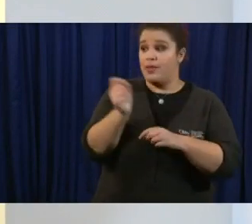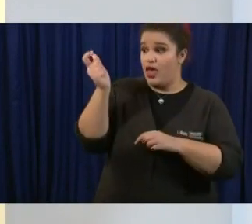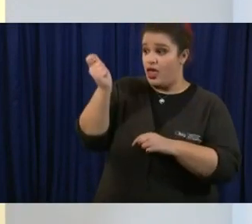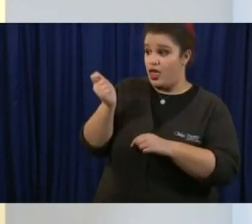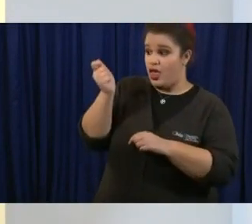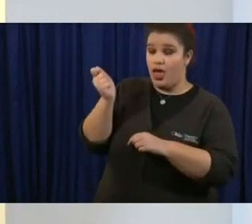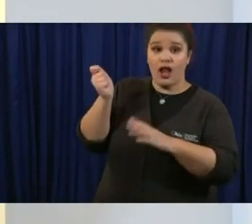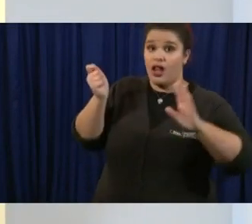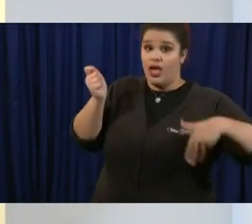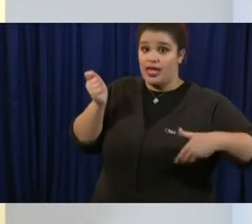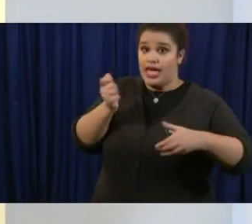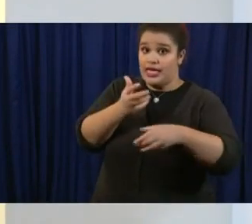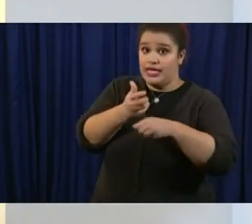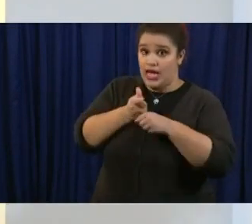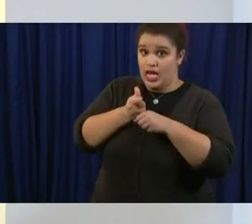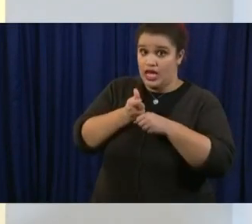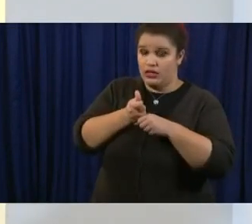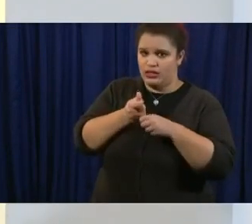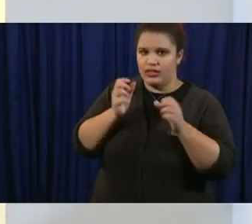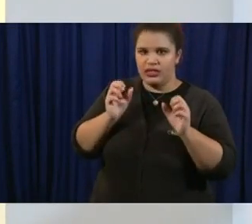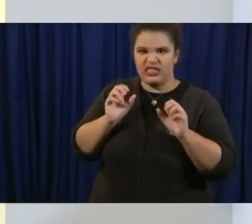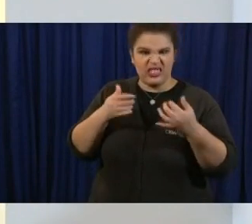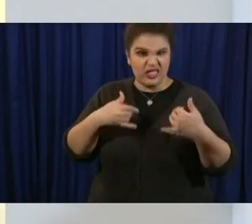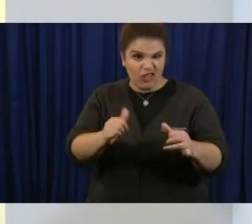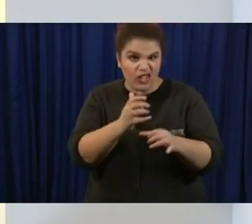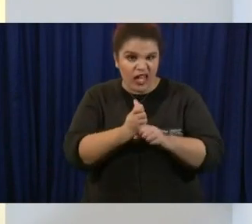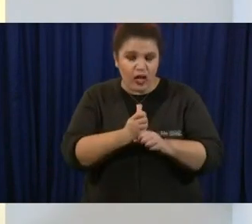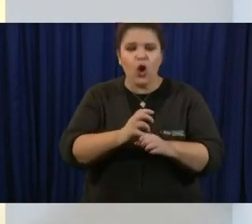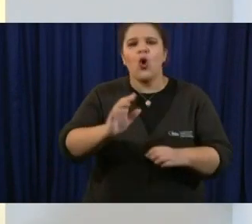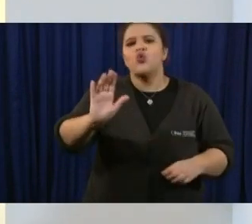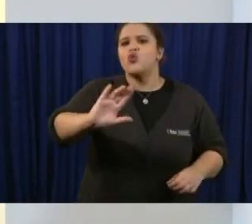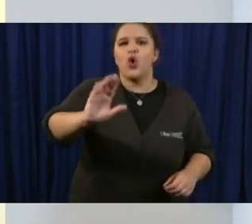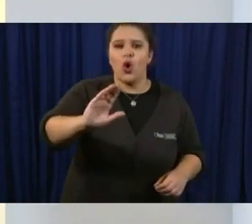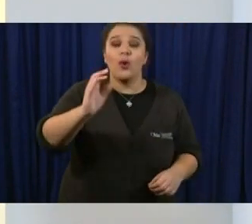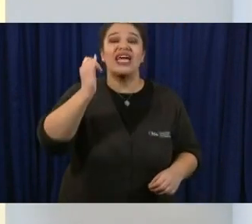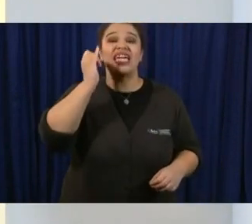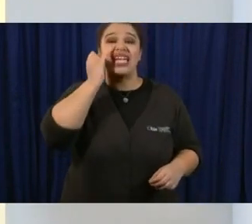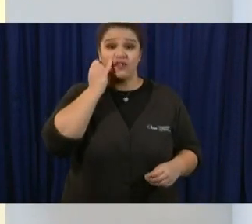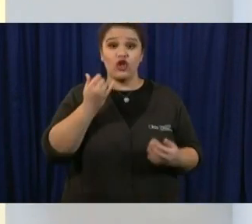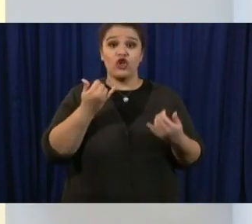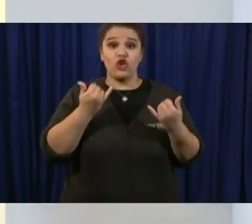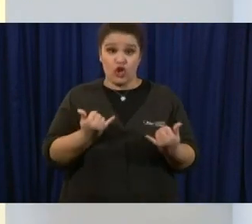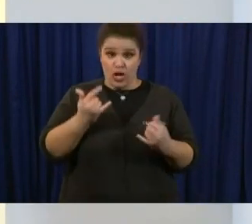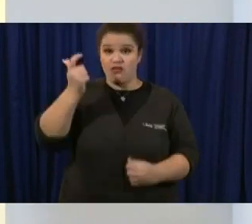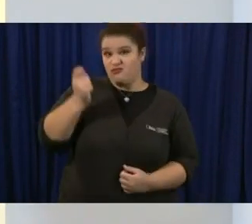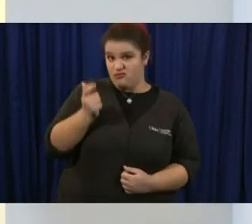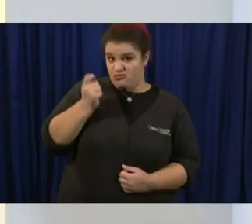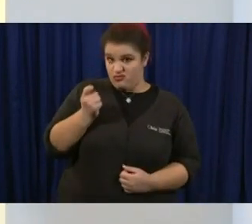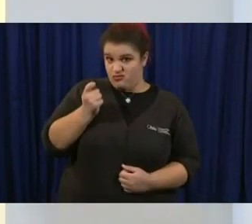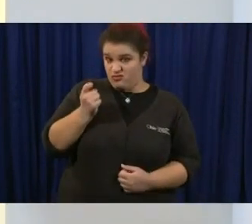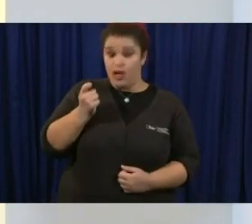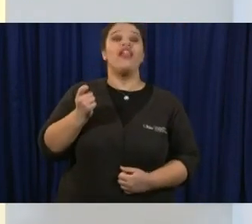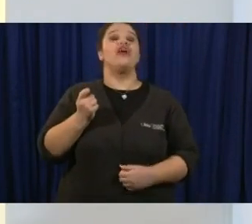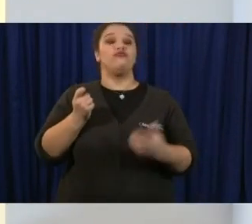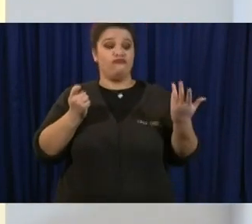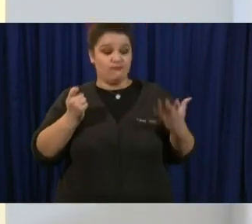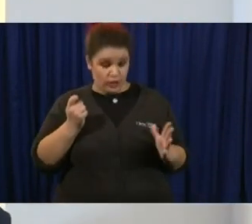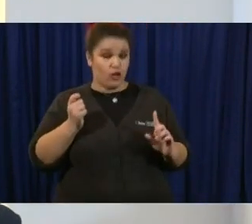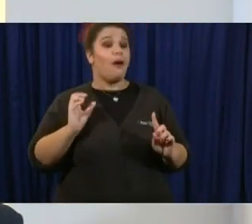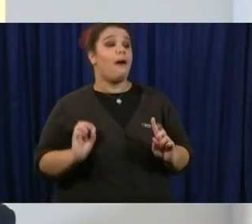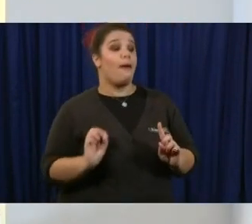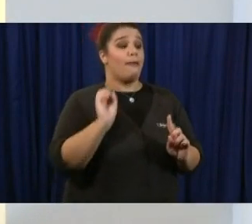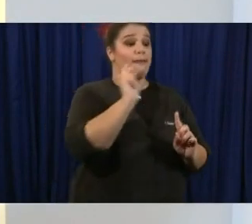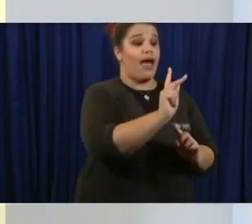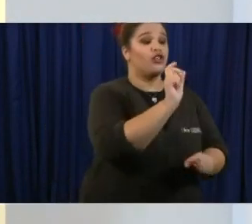that correct no if they go back to work and they get ill through going at work